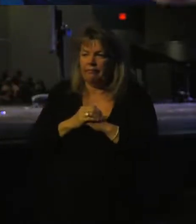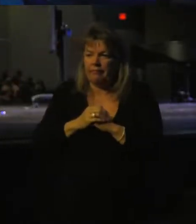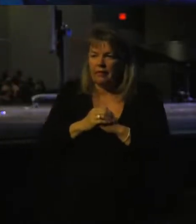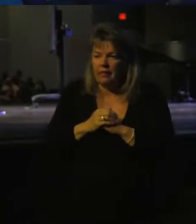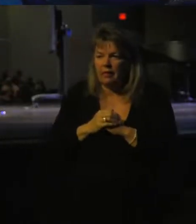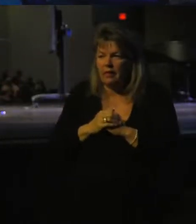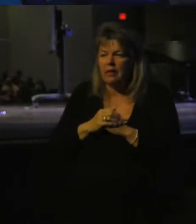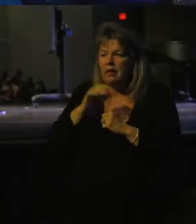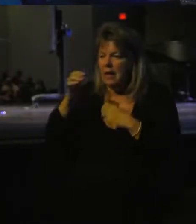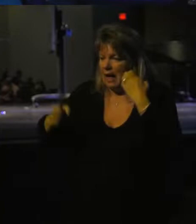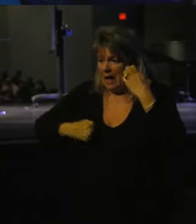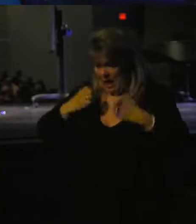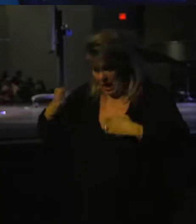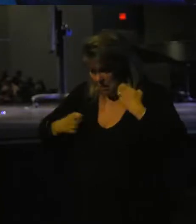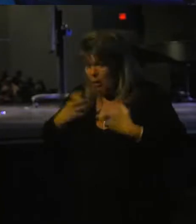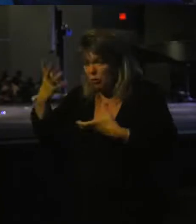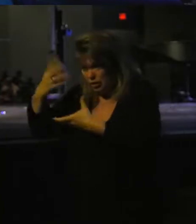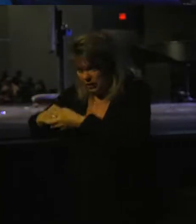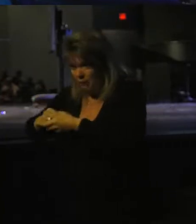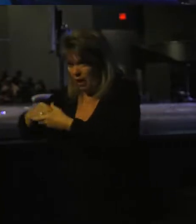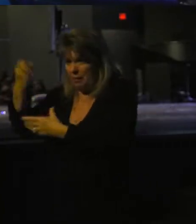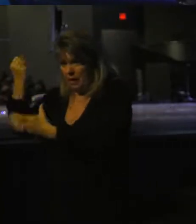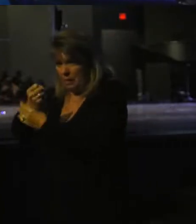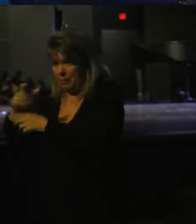emotions out of Abraham's life in this situation.